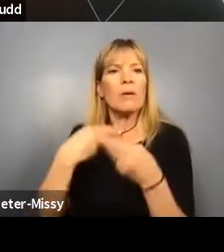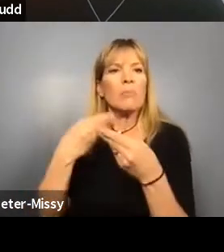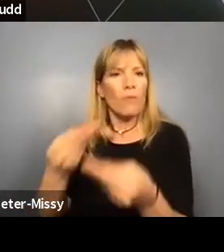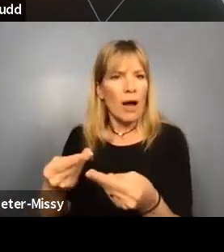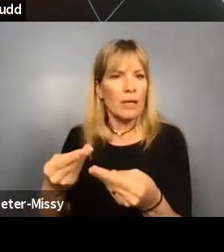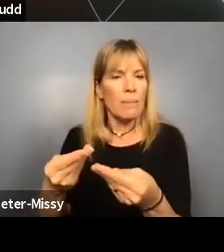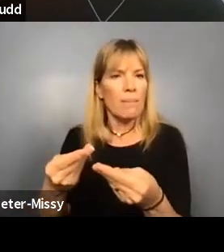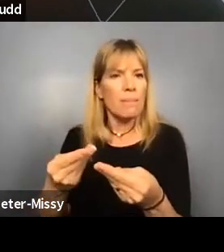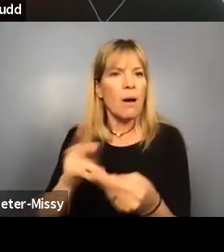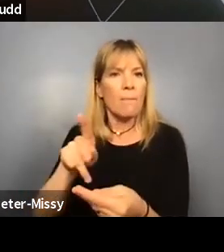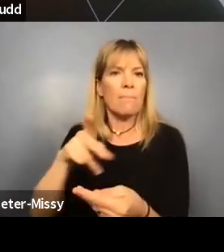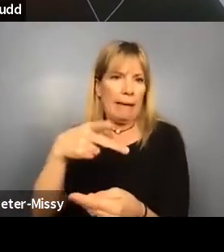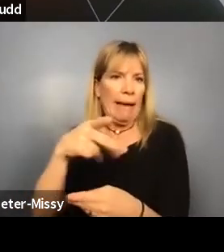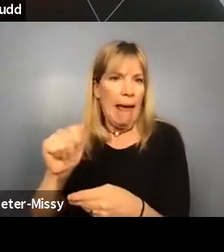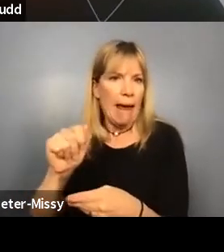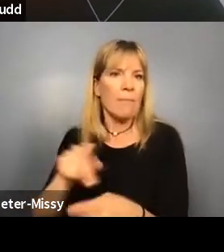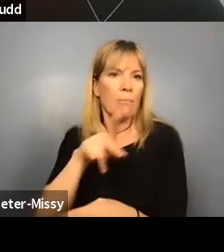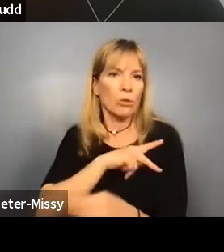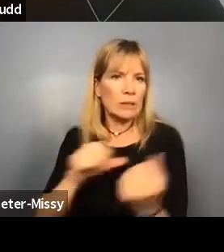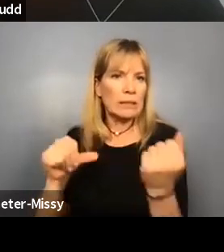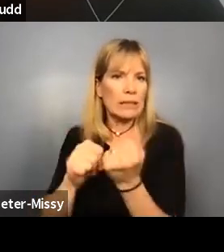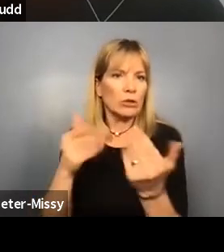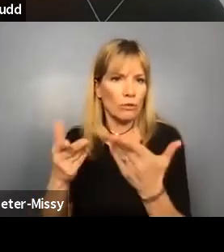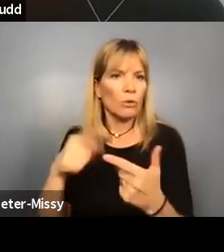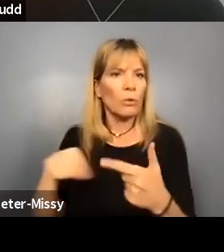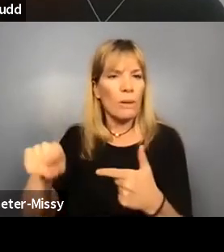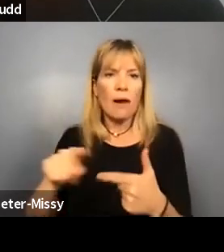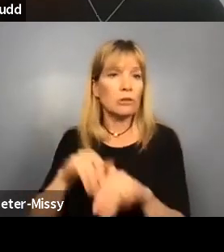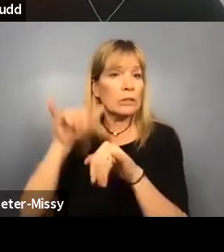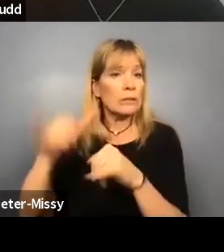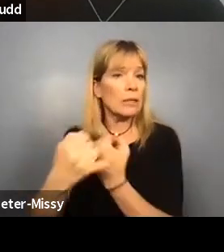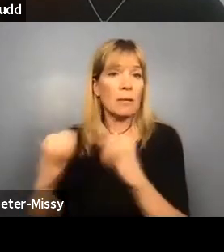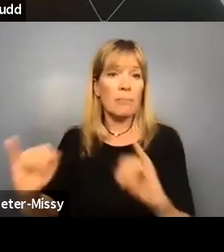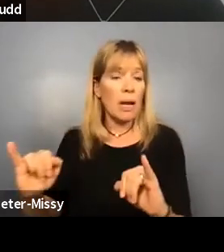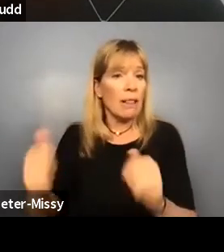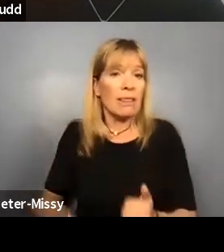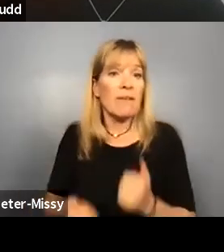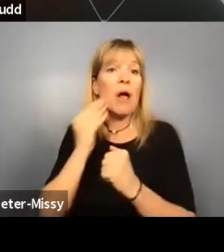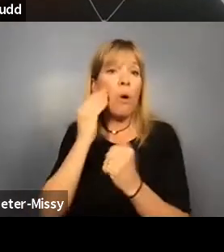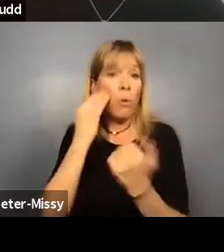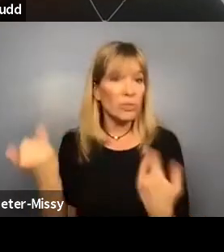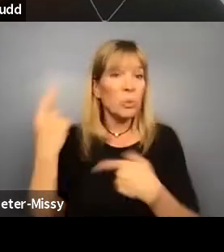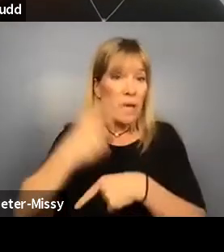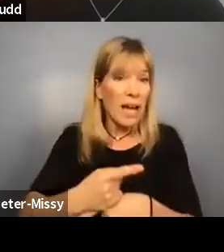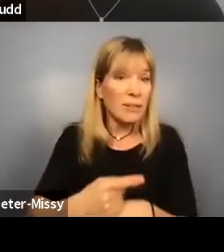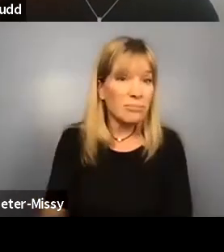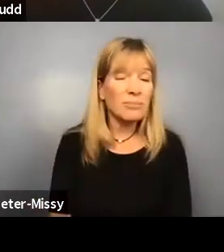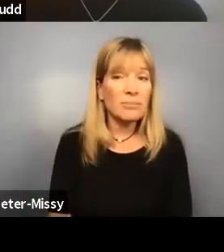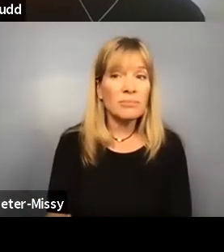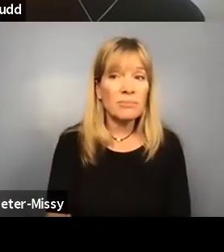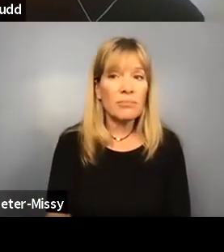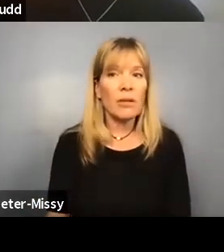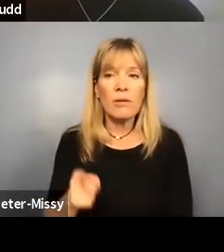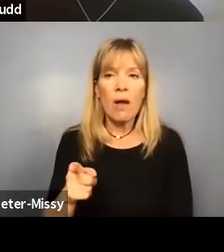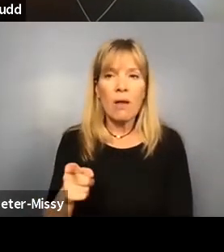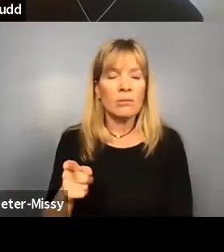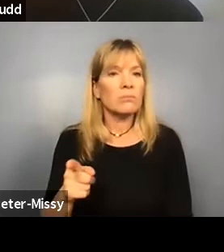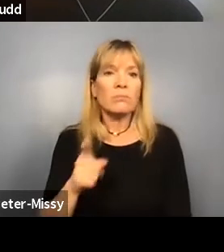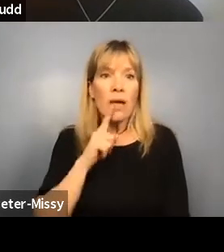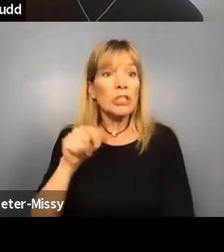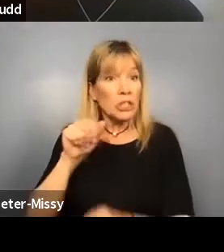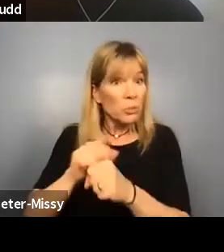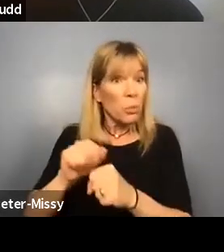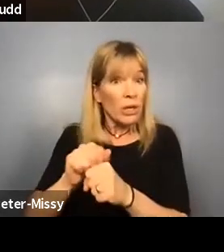personal assistance services. She remains independent living at home today, um, and is working